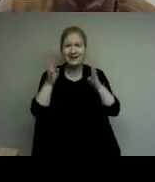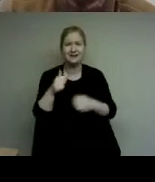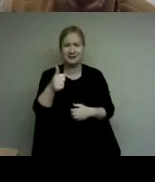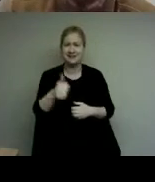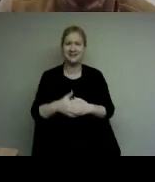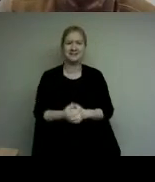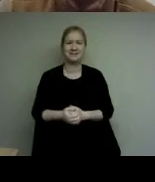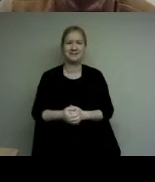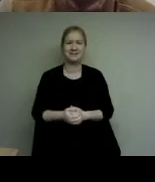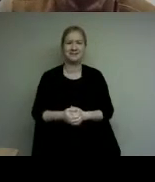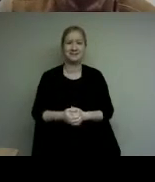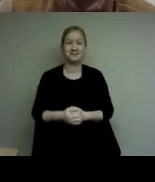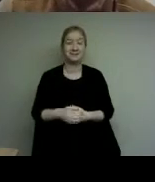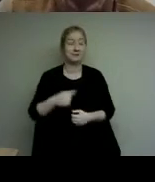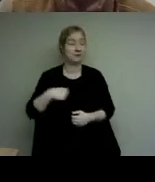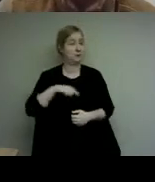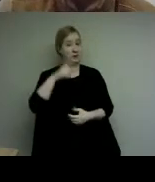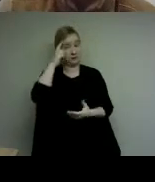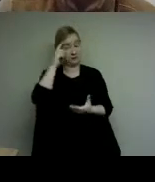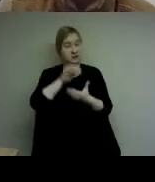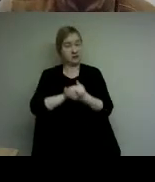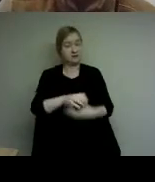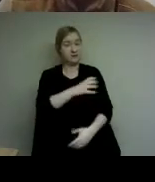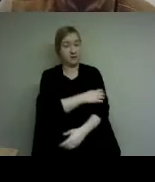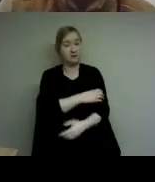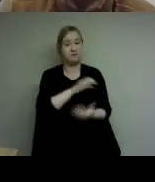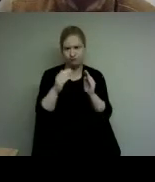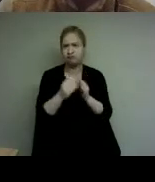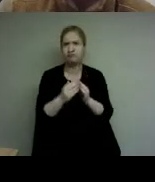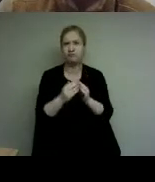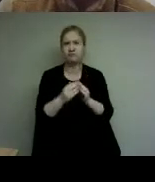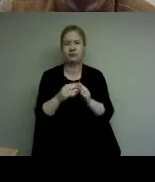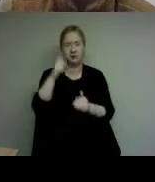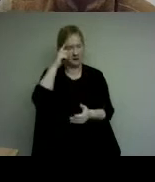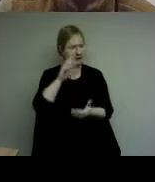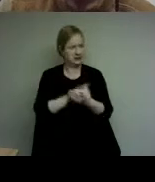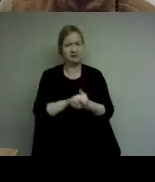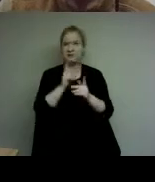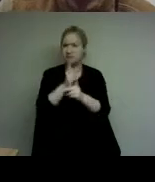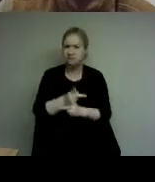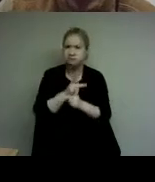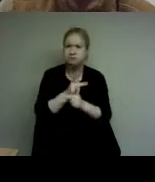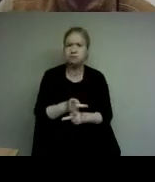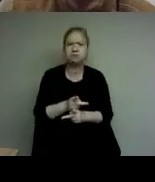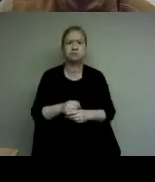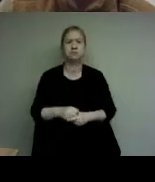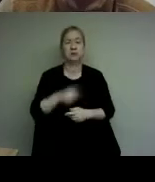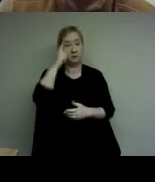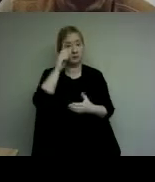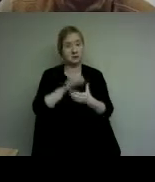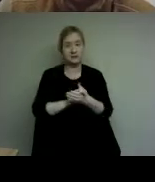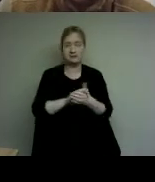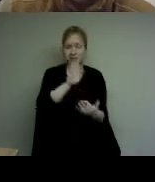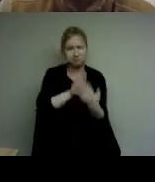we believe in the power of community we believe in giving a damn we believe in face-to-face kids